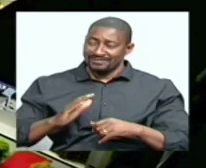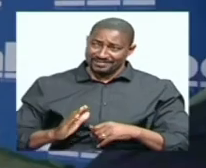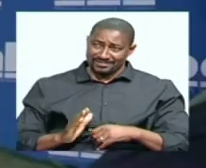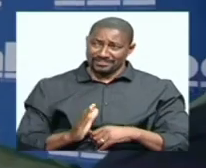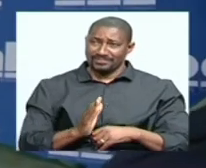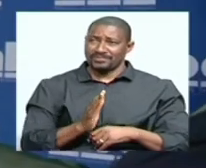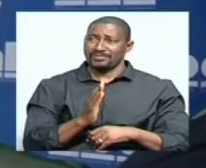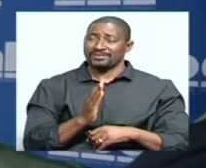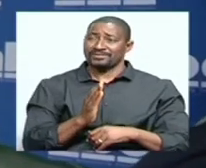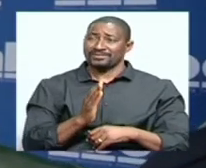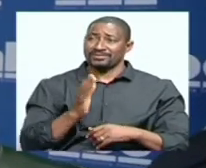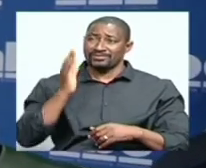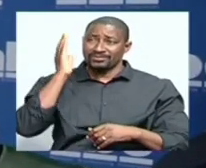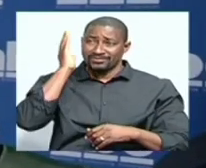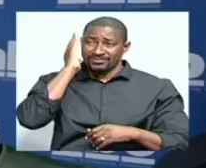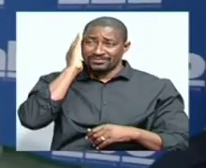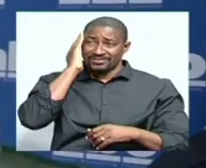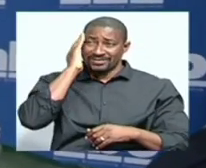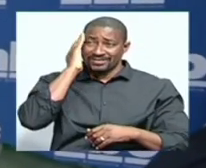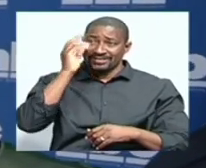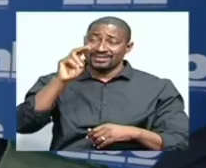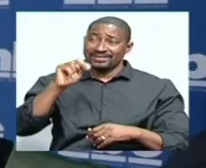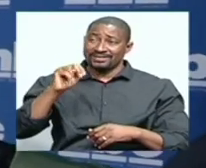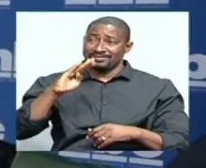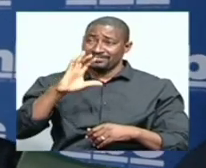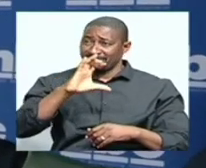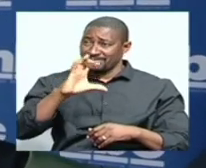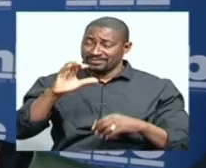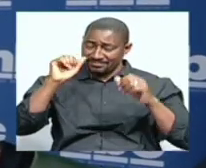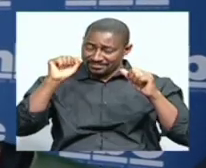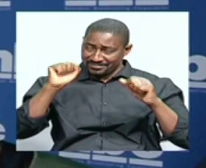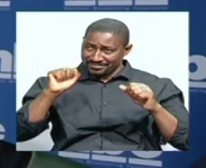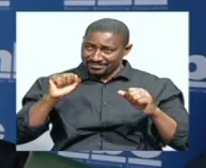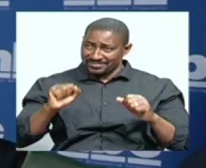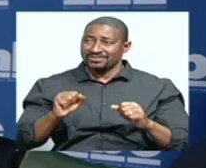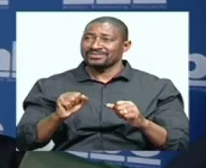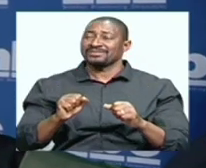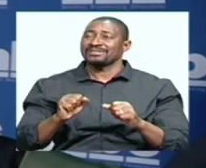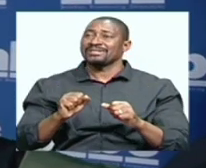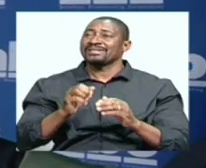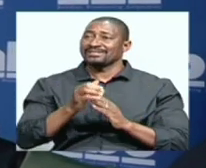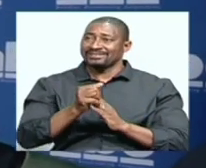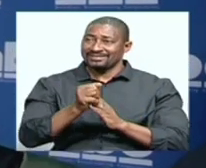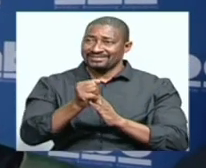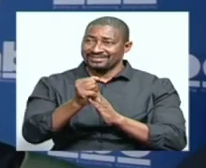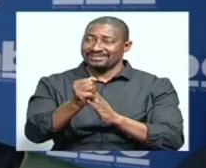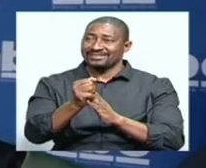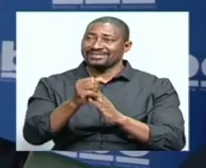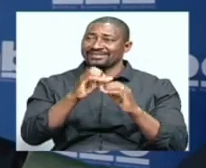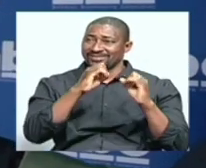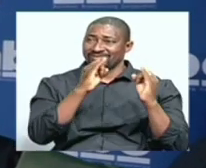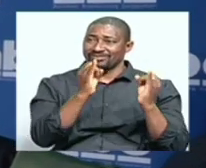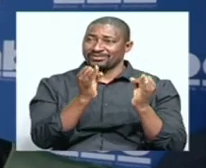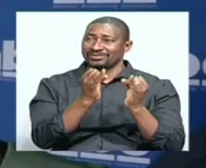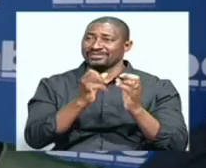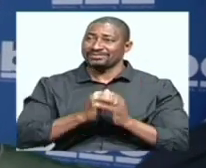would be that NBC becomes a tech-savvy entity. And I think that's just a manifestation of what we've went through, the hard